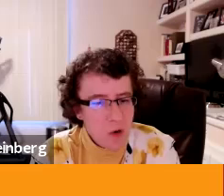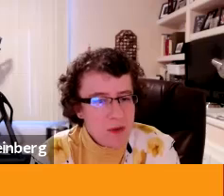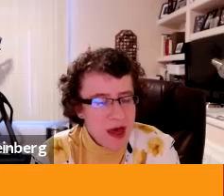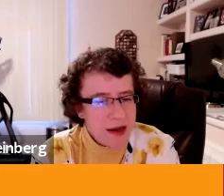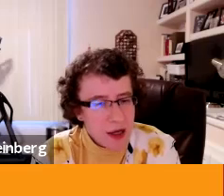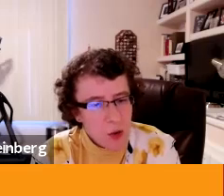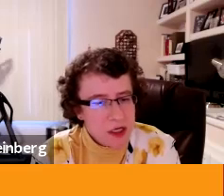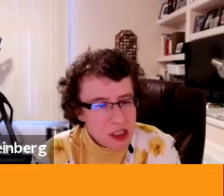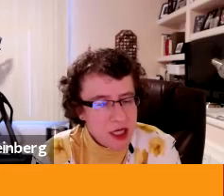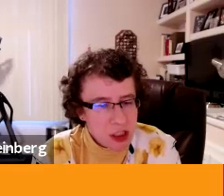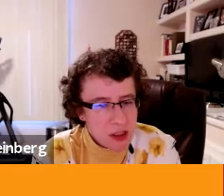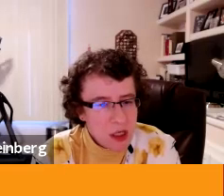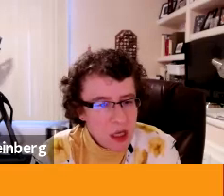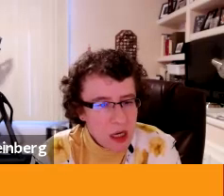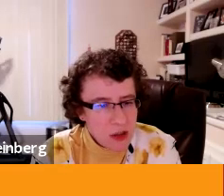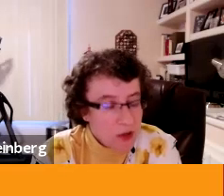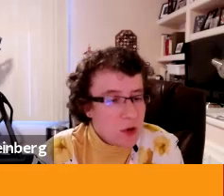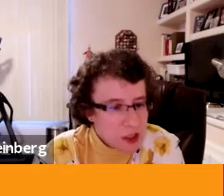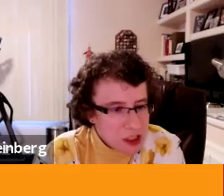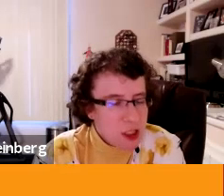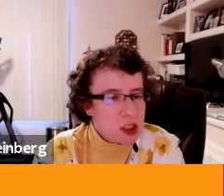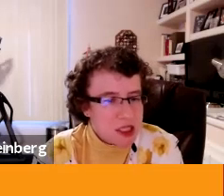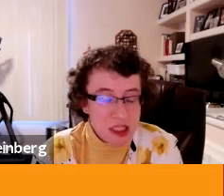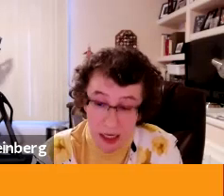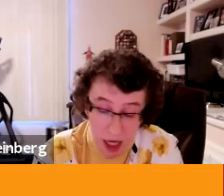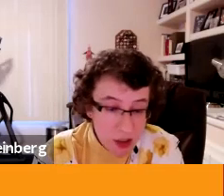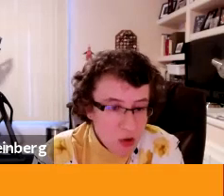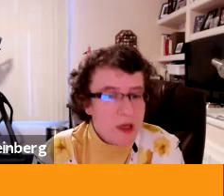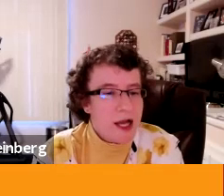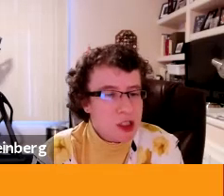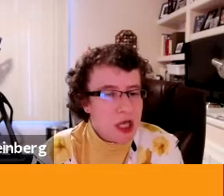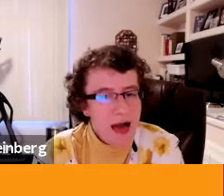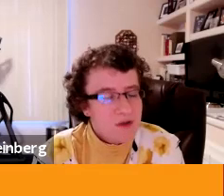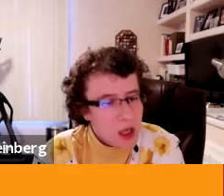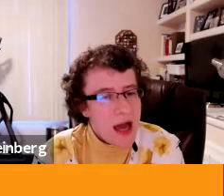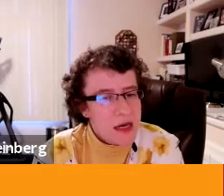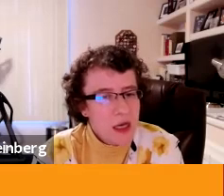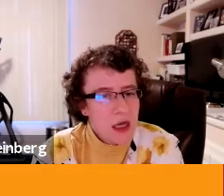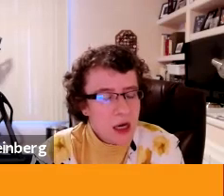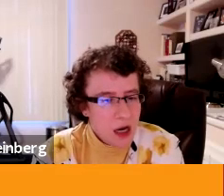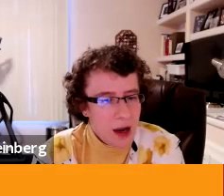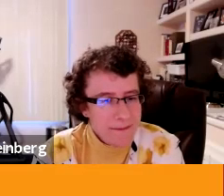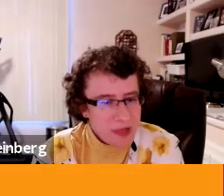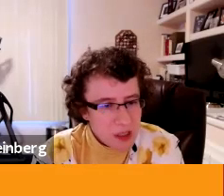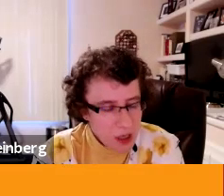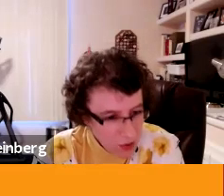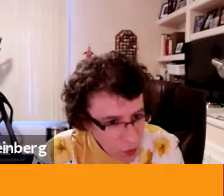platform that an organization the other organizations can sign on to we actually have a lot um of